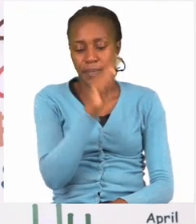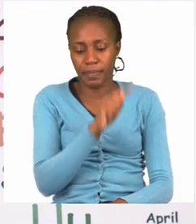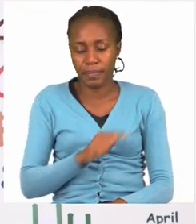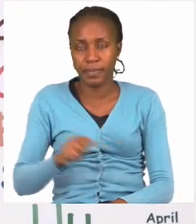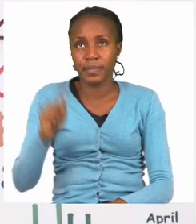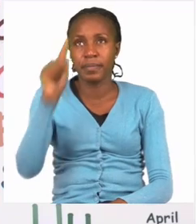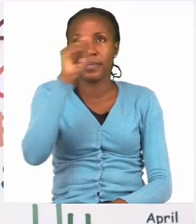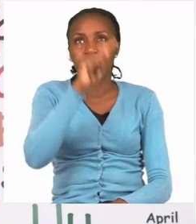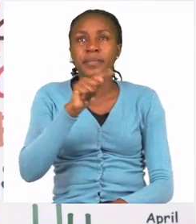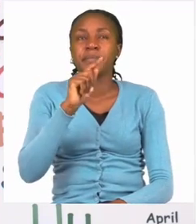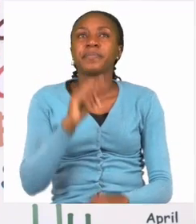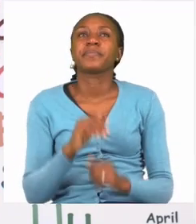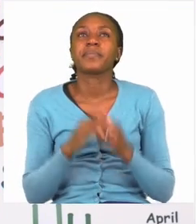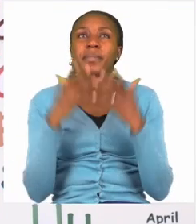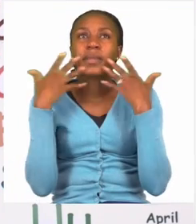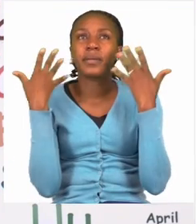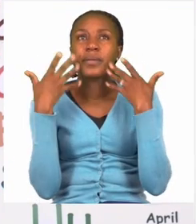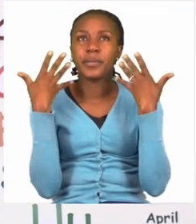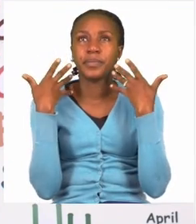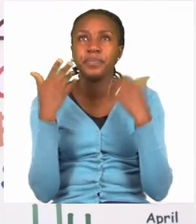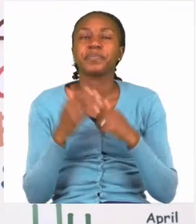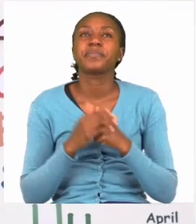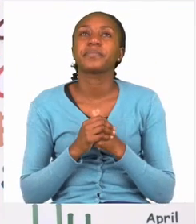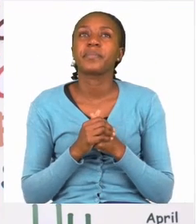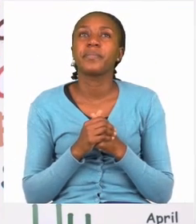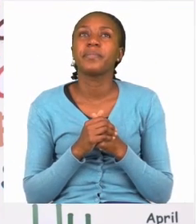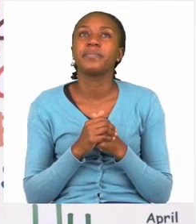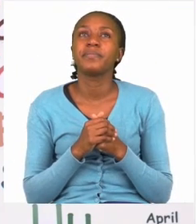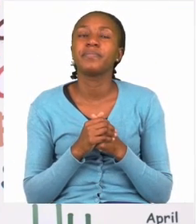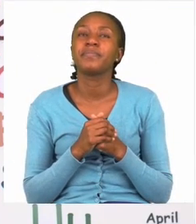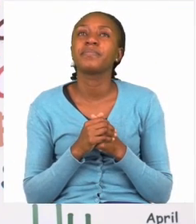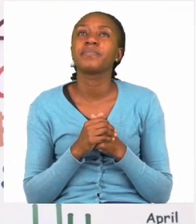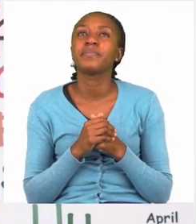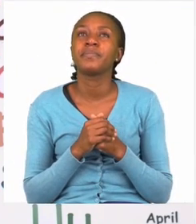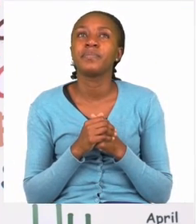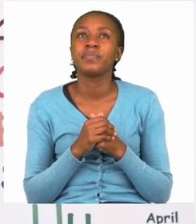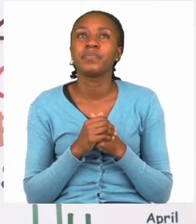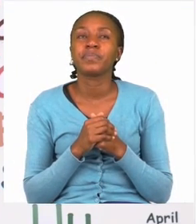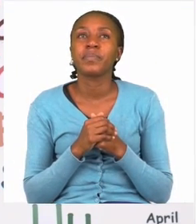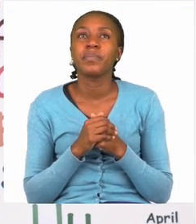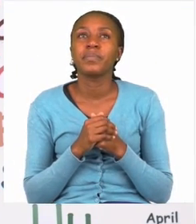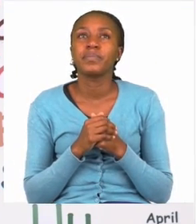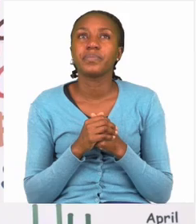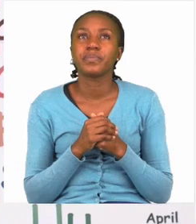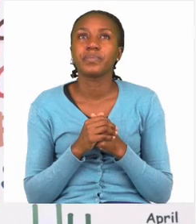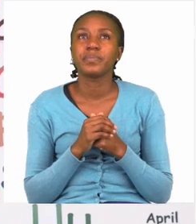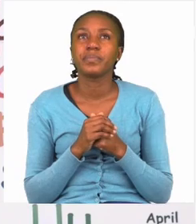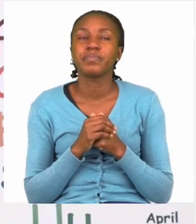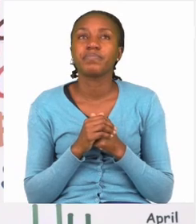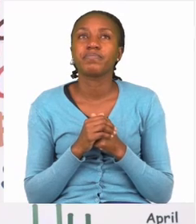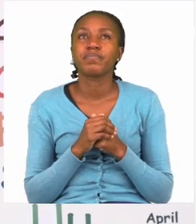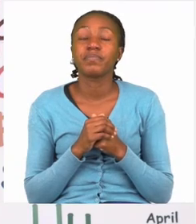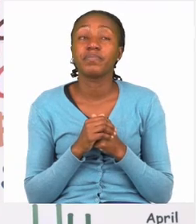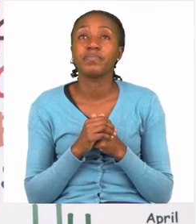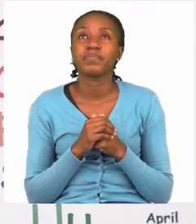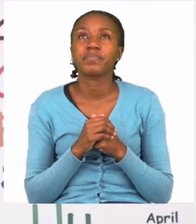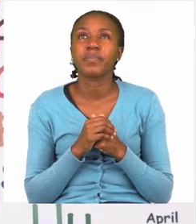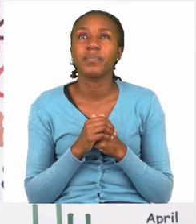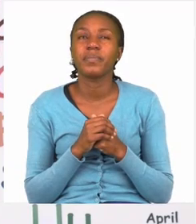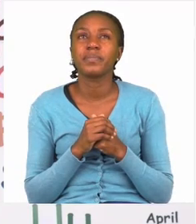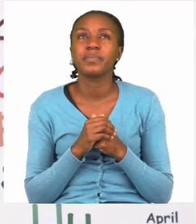the word cat. So now we go ahead and we circle the word.